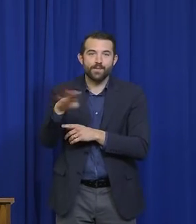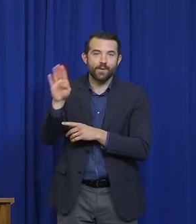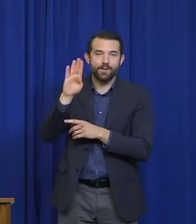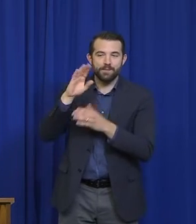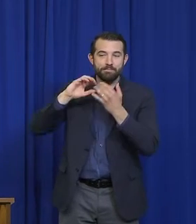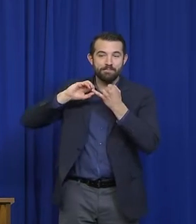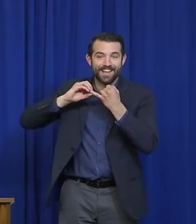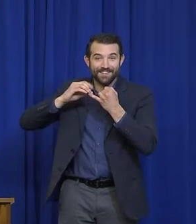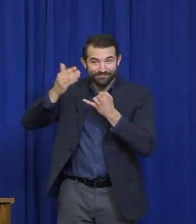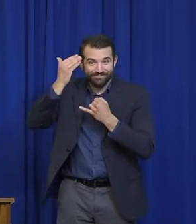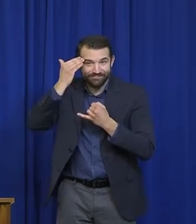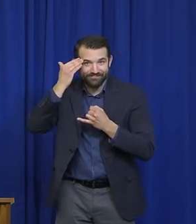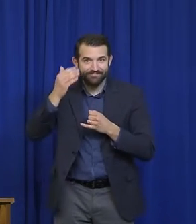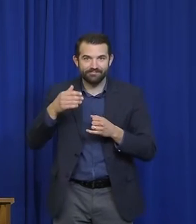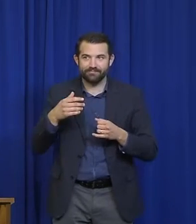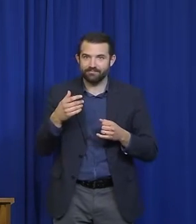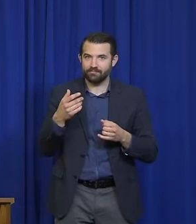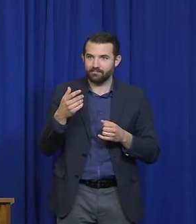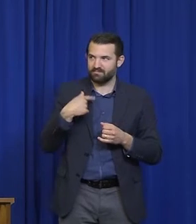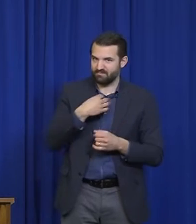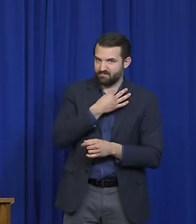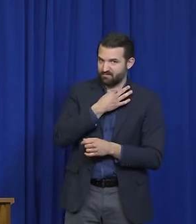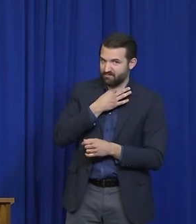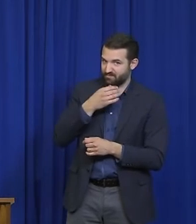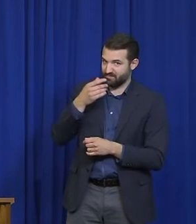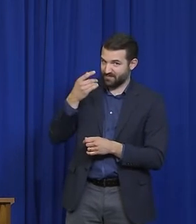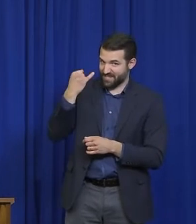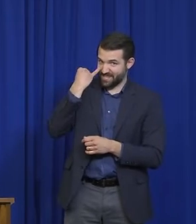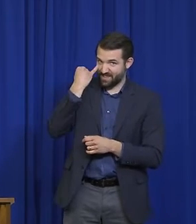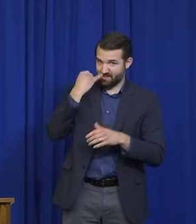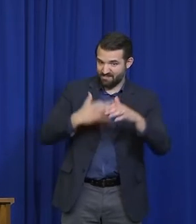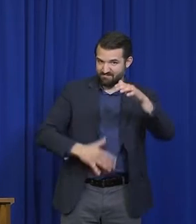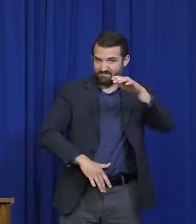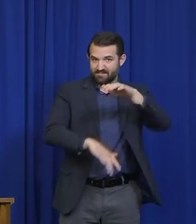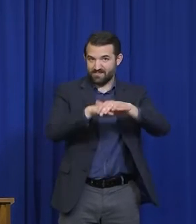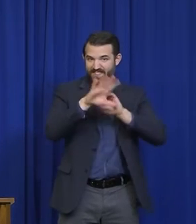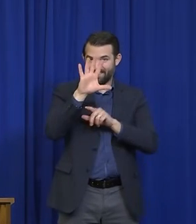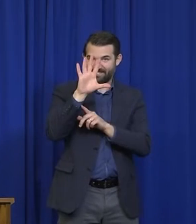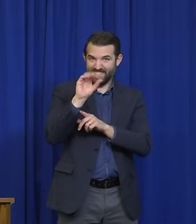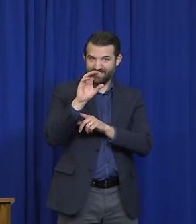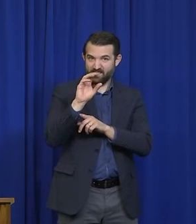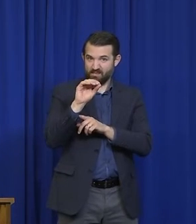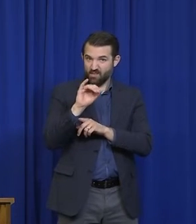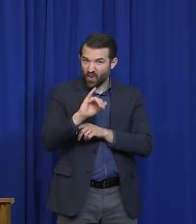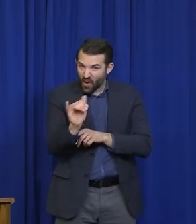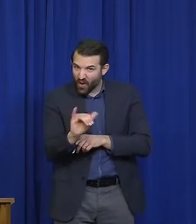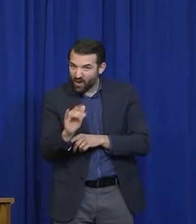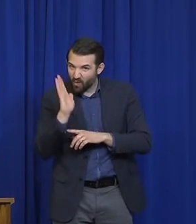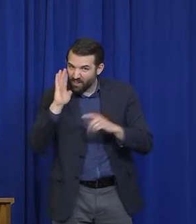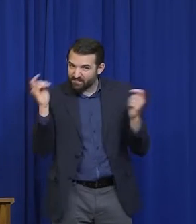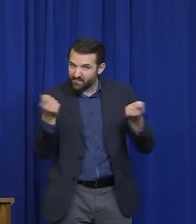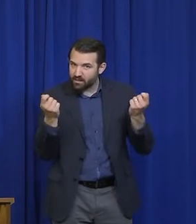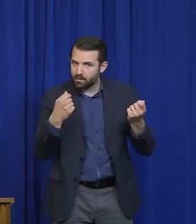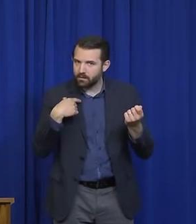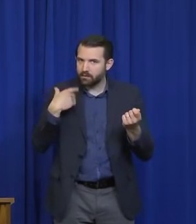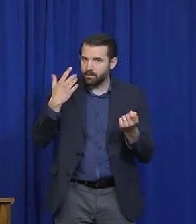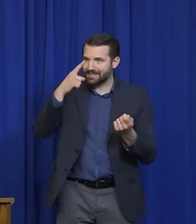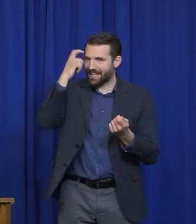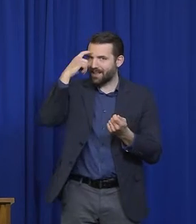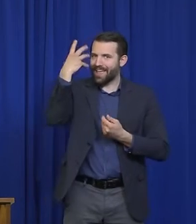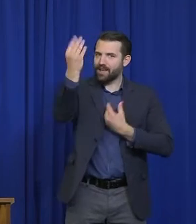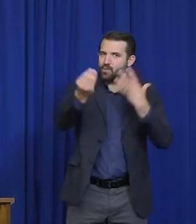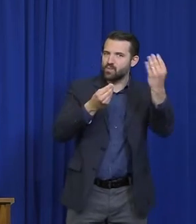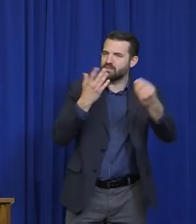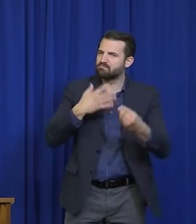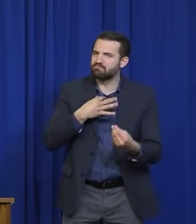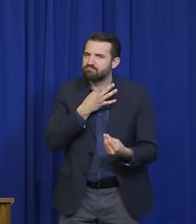prohibition on gatherings of more than 50 extend to outdoor gatherings? And if not, is there a festival checklist in development?